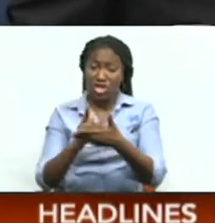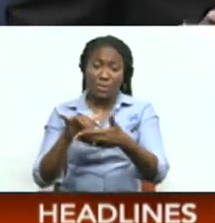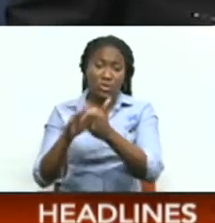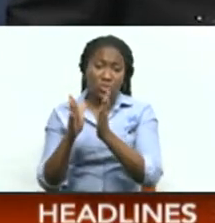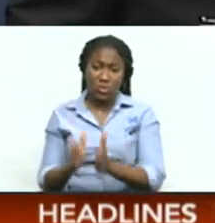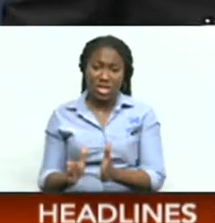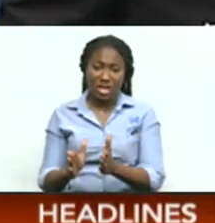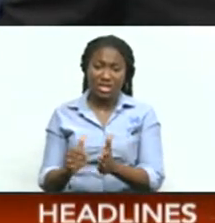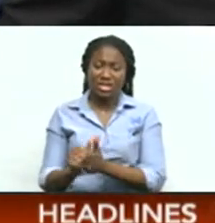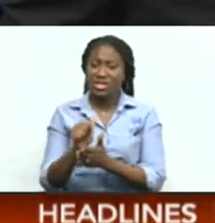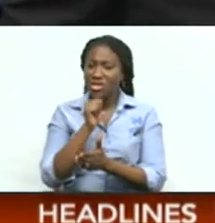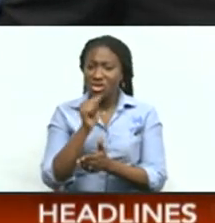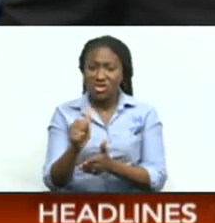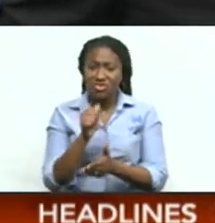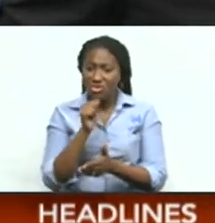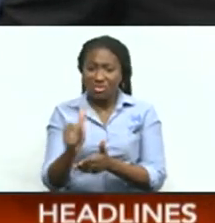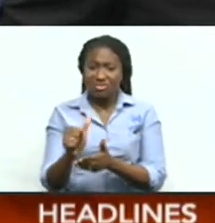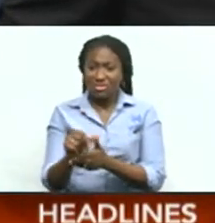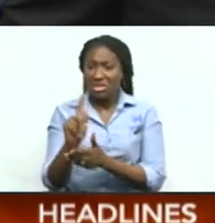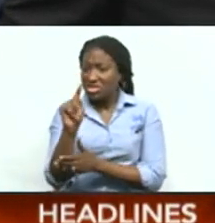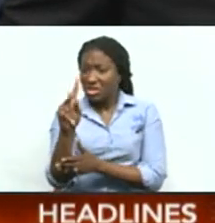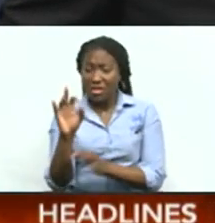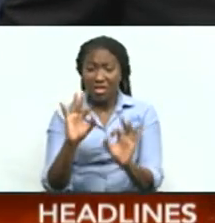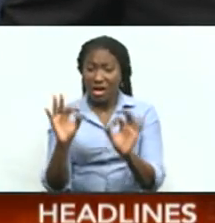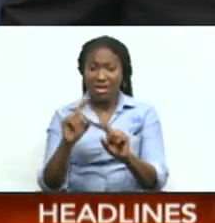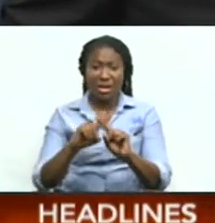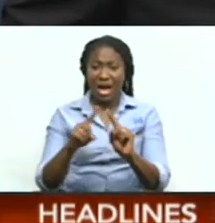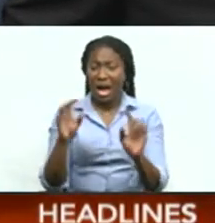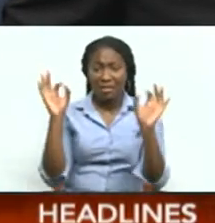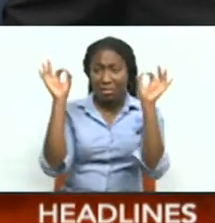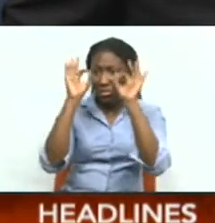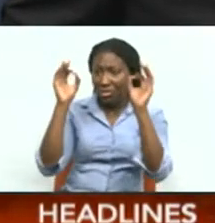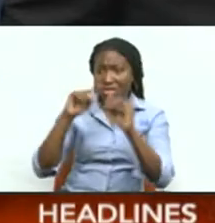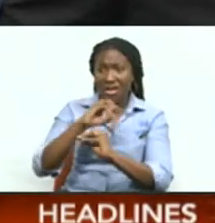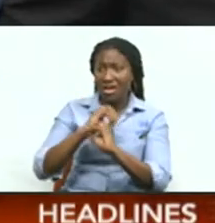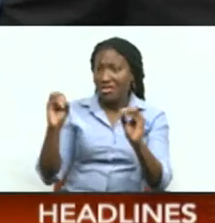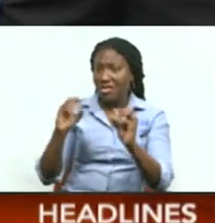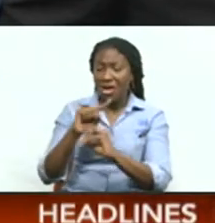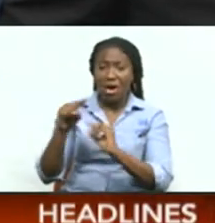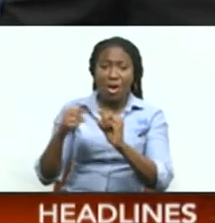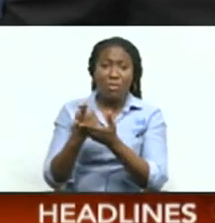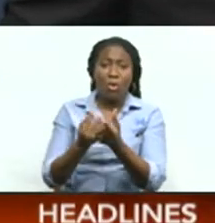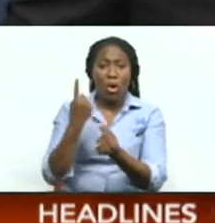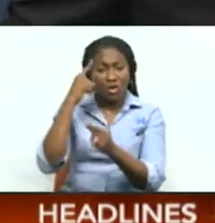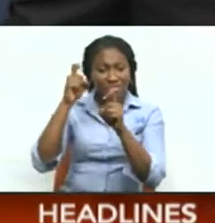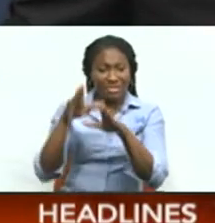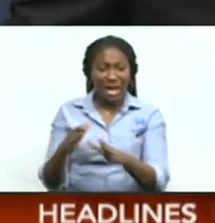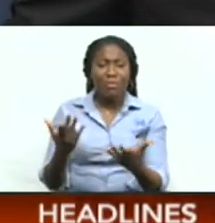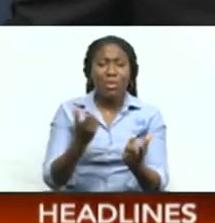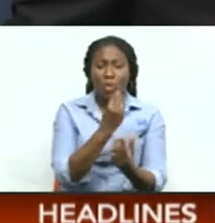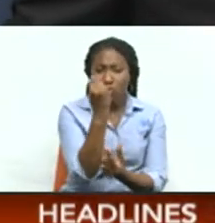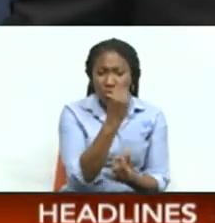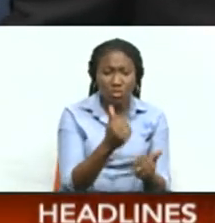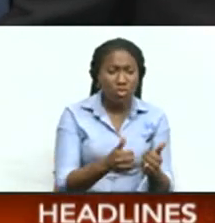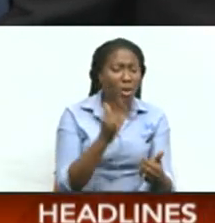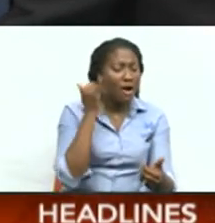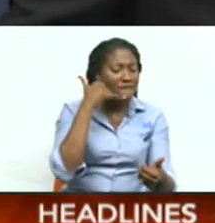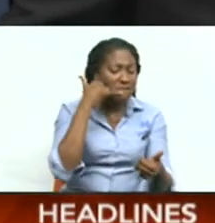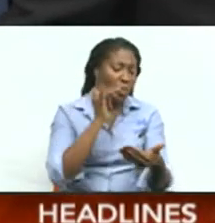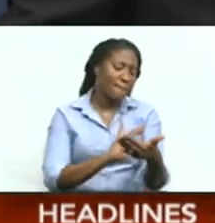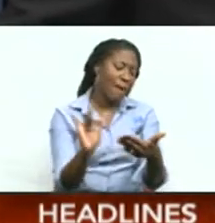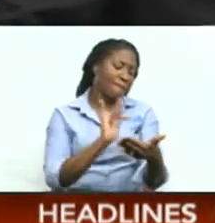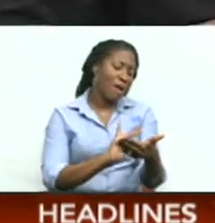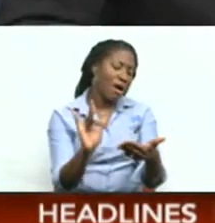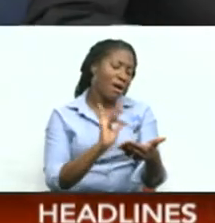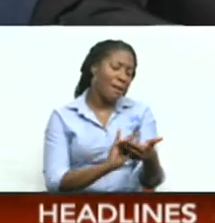not reading or watching television and are unaware of current affairs What to do for exams Instead, they spend most of their time on their phones where